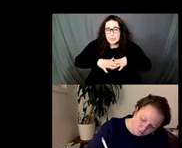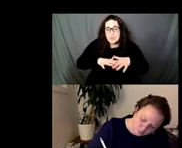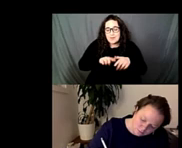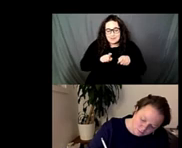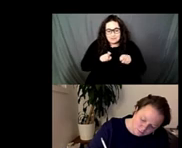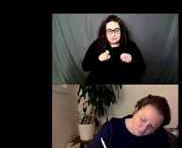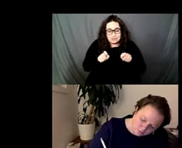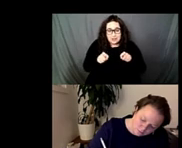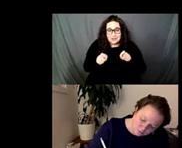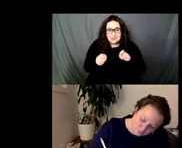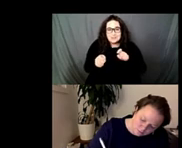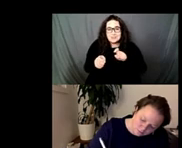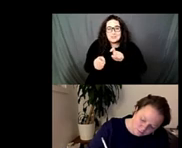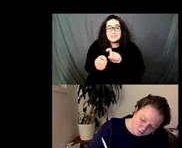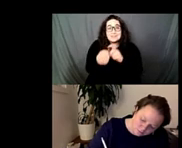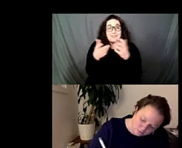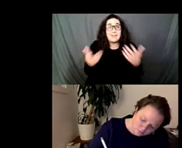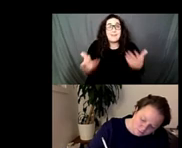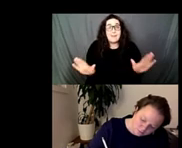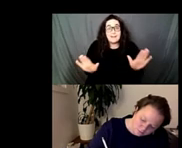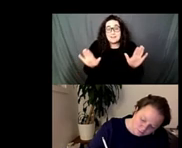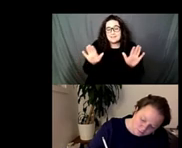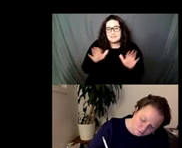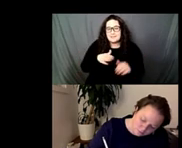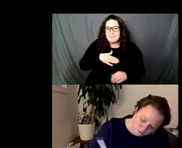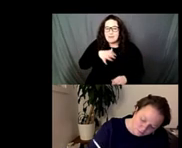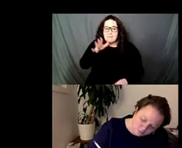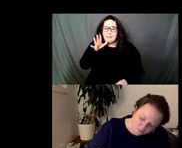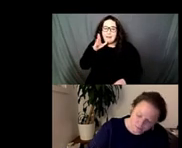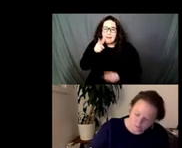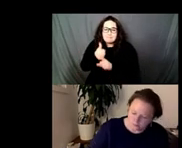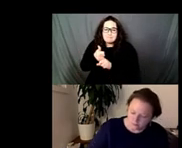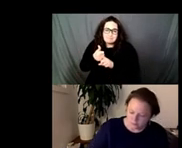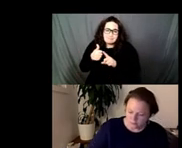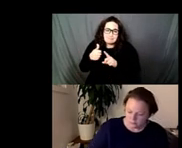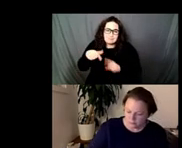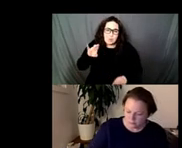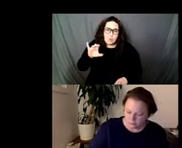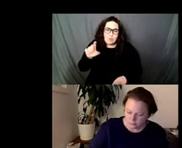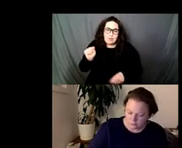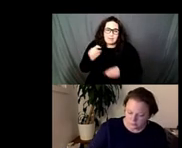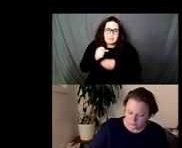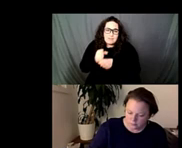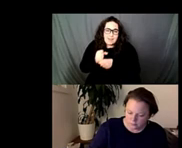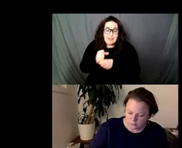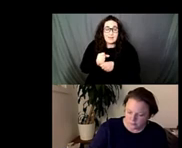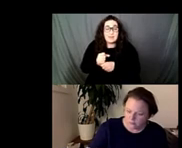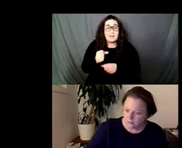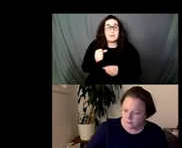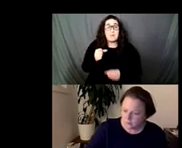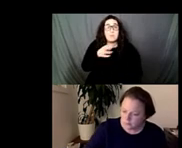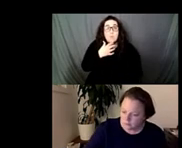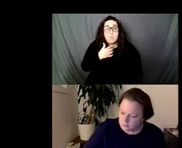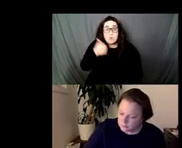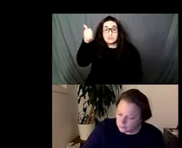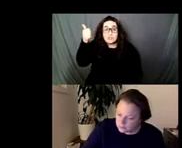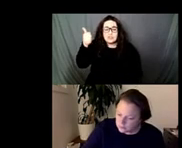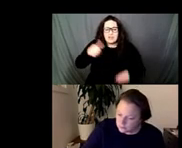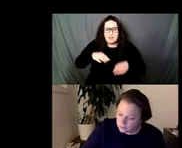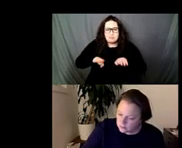that her towards the end of her quilting um years the stitches weren't even and there was always this apology of